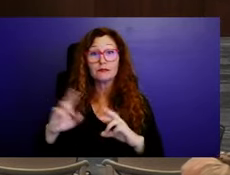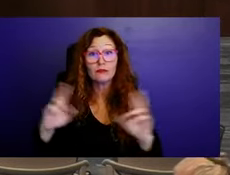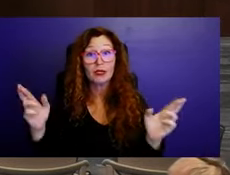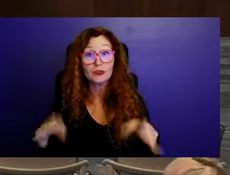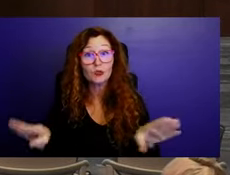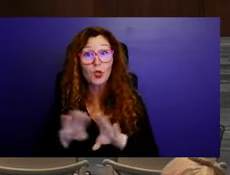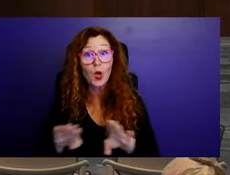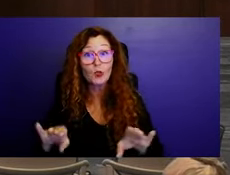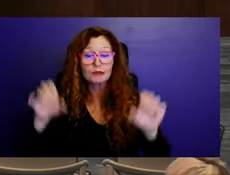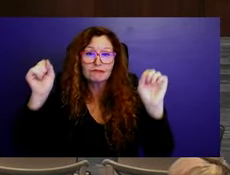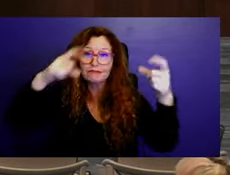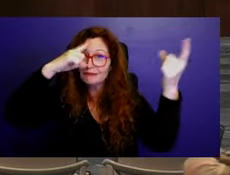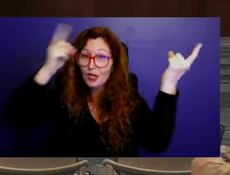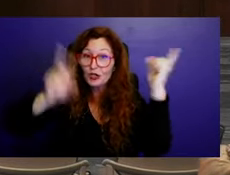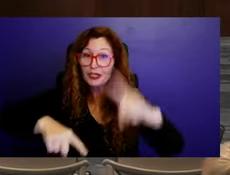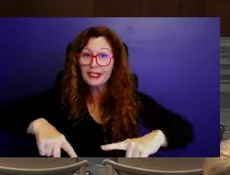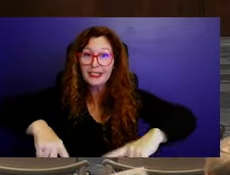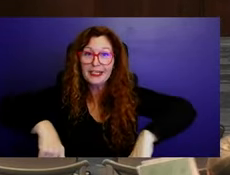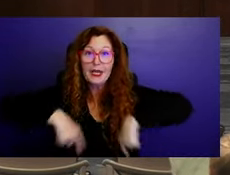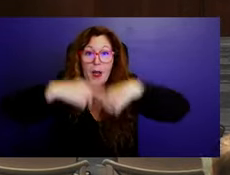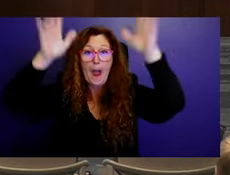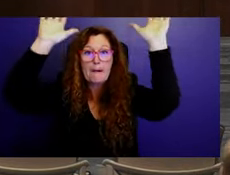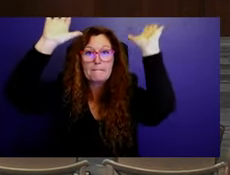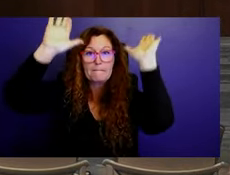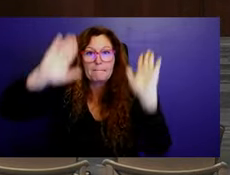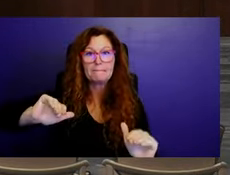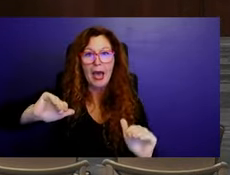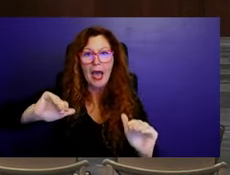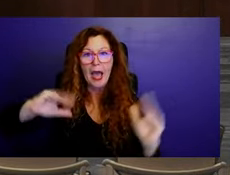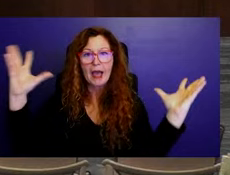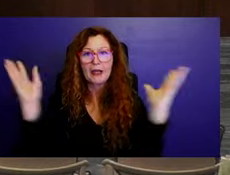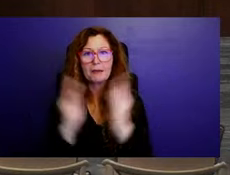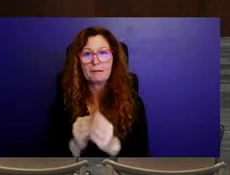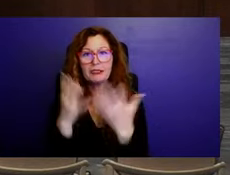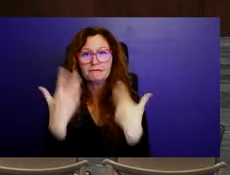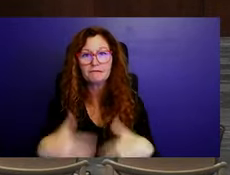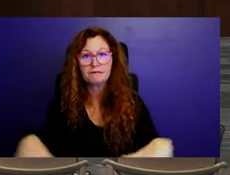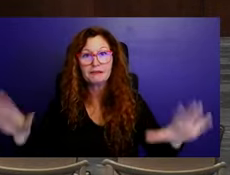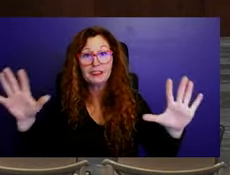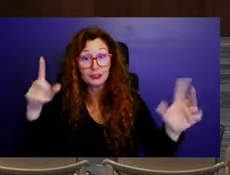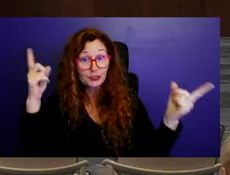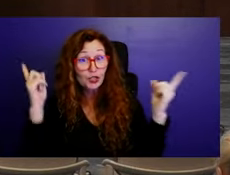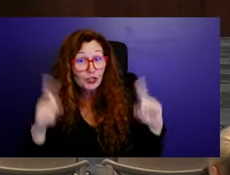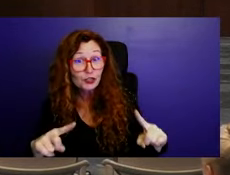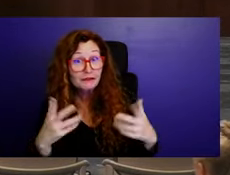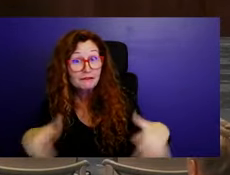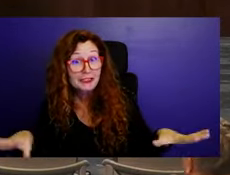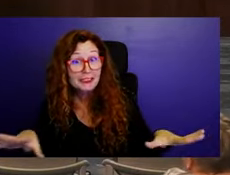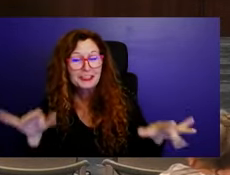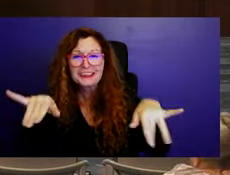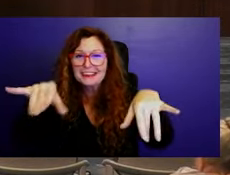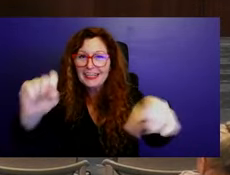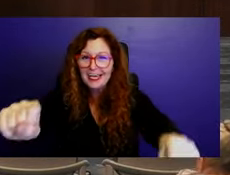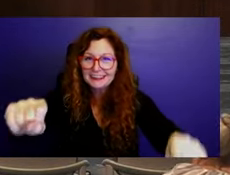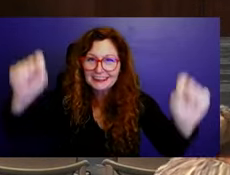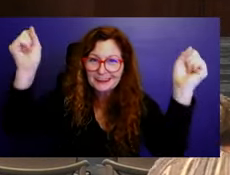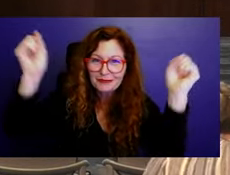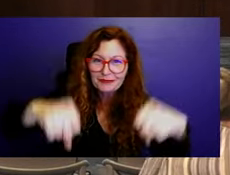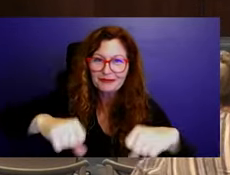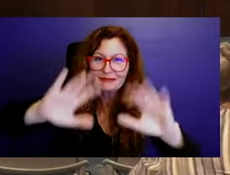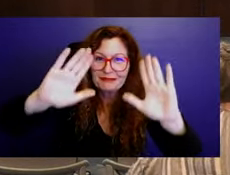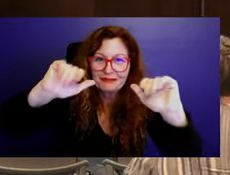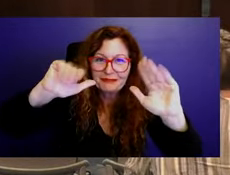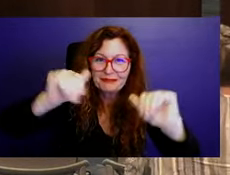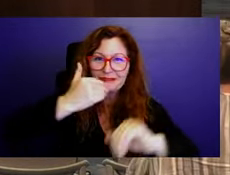We have a motion. Is there a second? Second. All those in favor of the motion to adjourn, say aye. Aye. Aye. Have a good night, everyone. Thank you so much. Stay